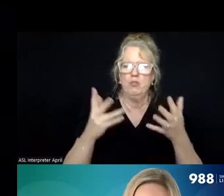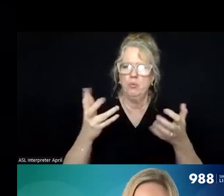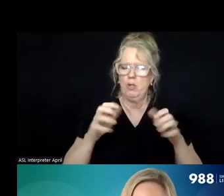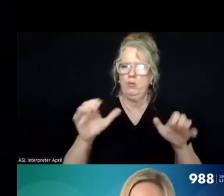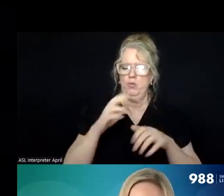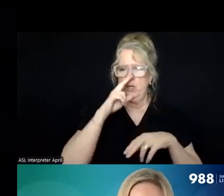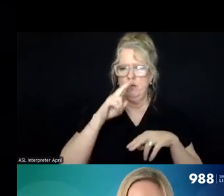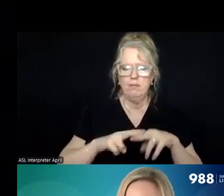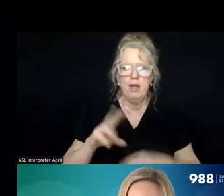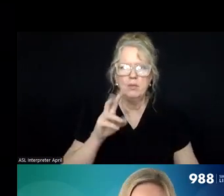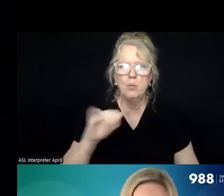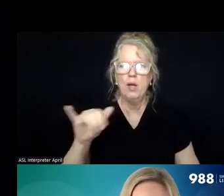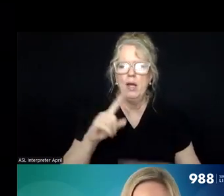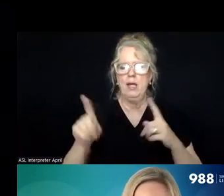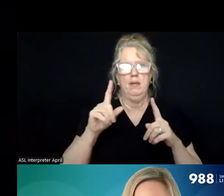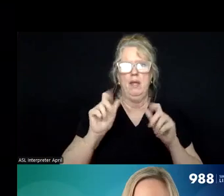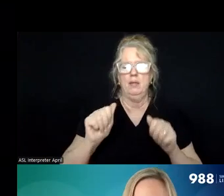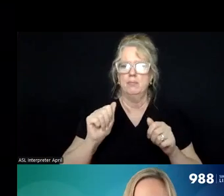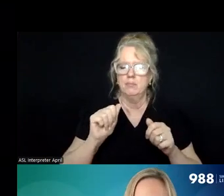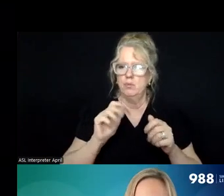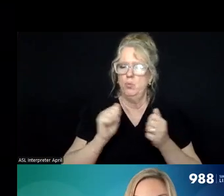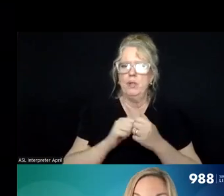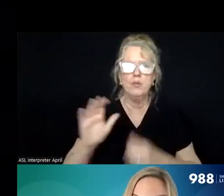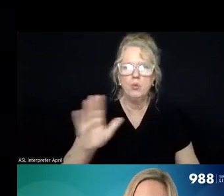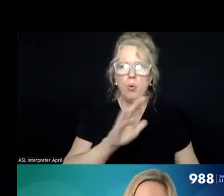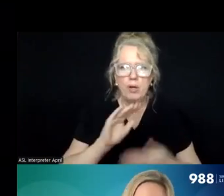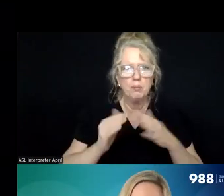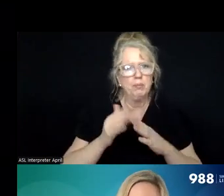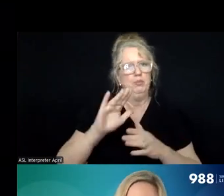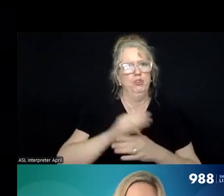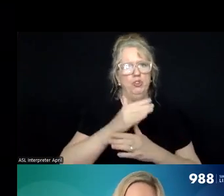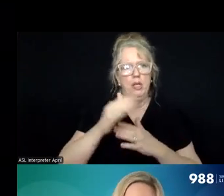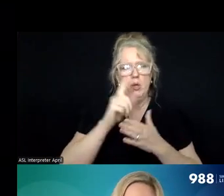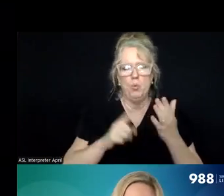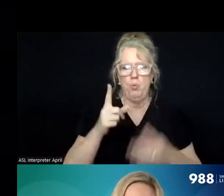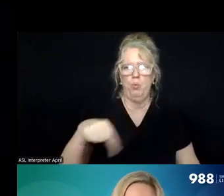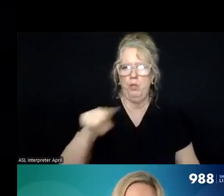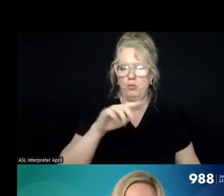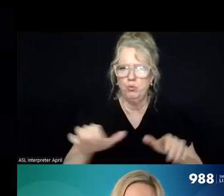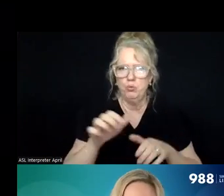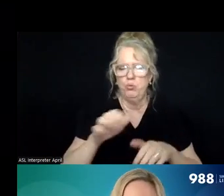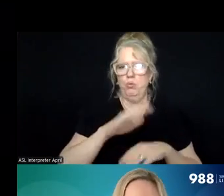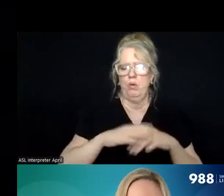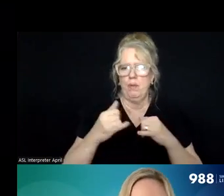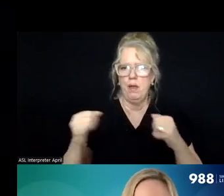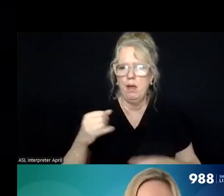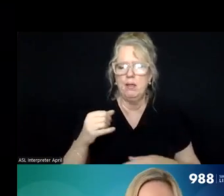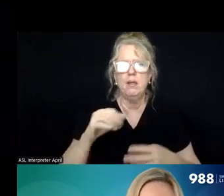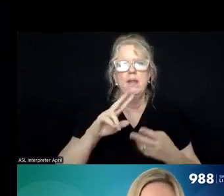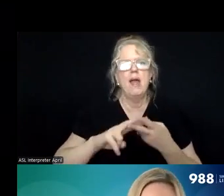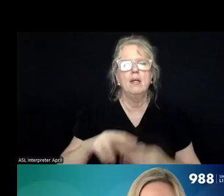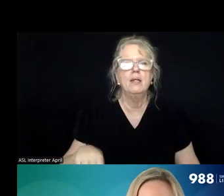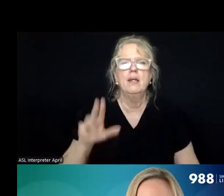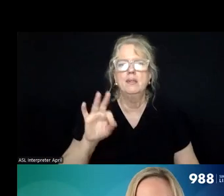way you want to do it and whatever resonates with your community and to share what you're doing online with the, the hashtag nine,